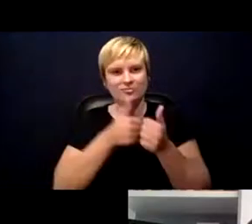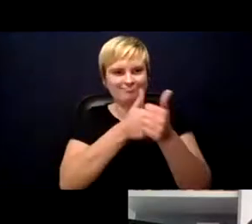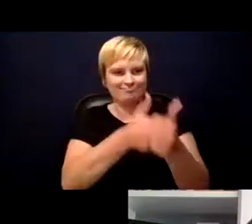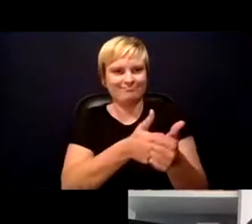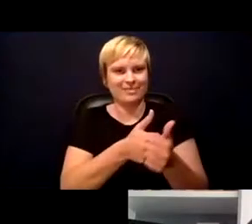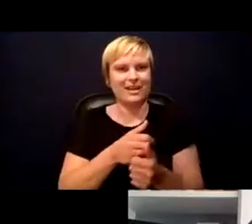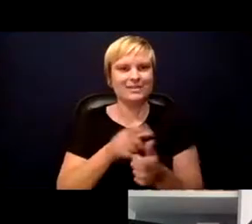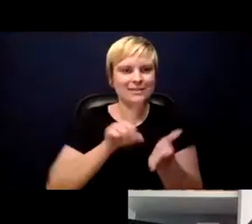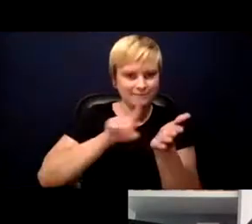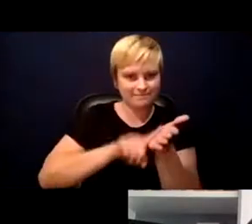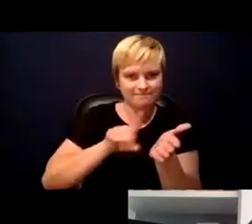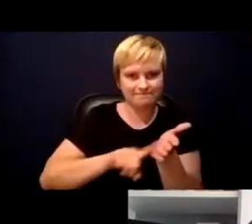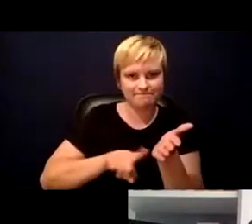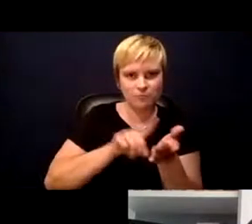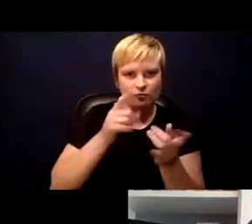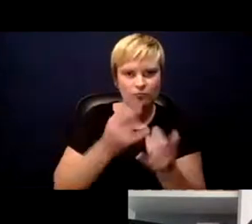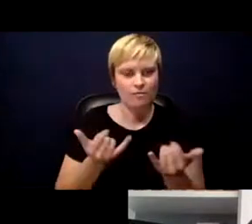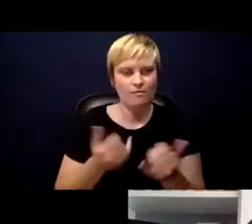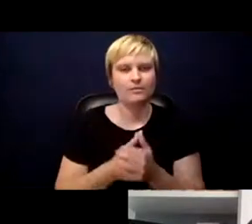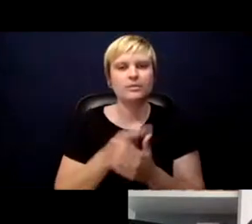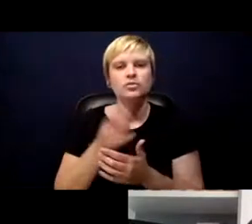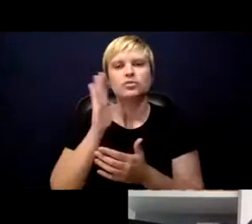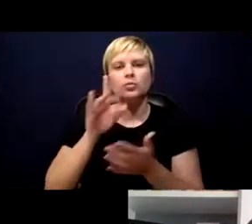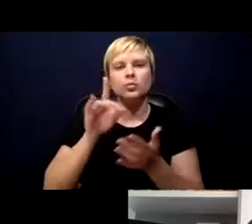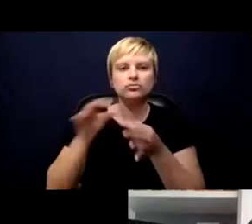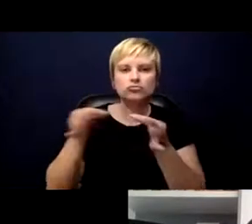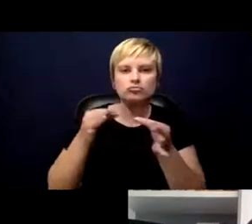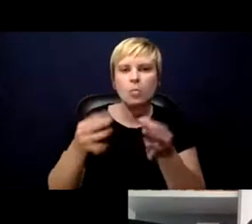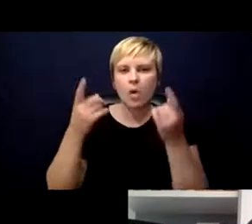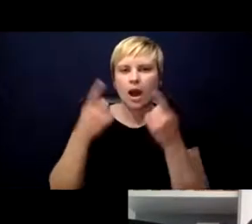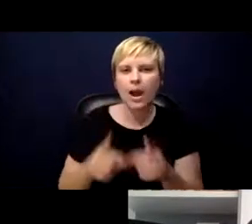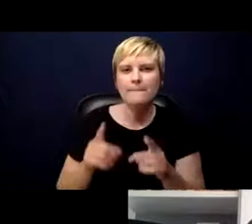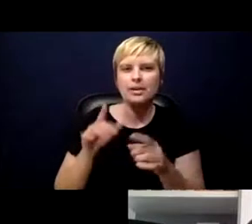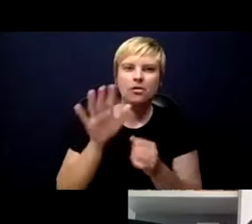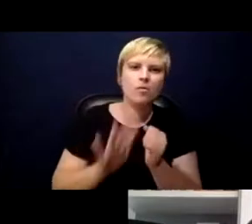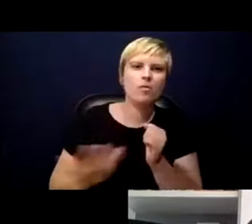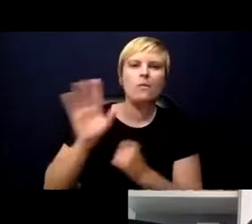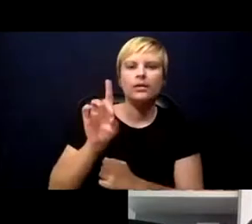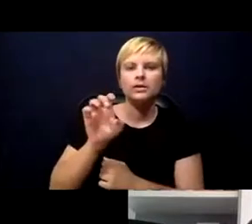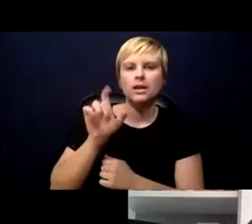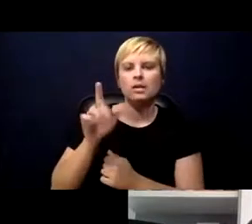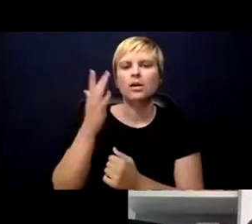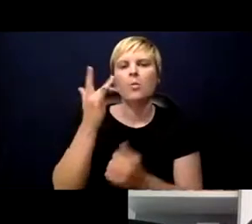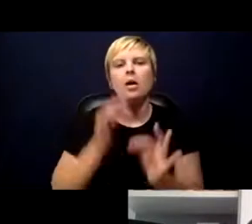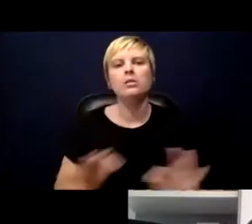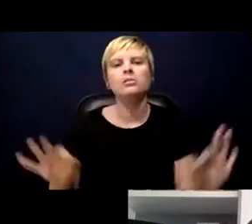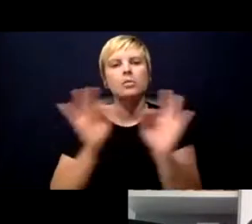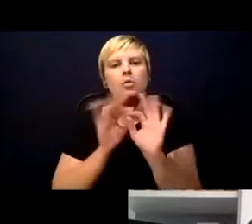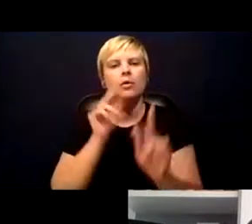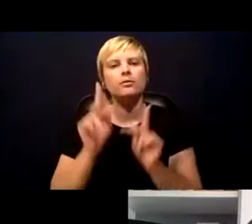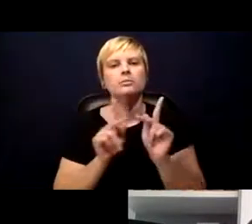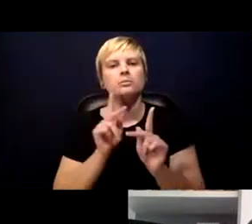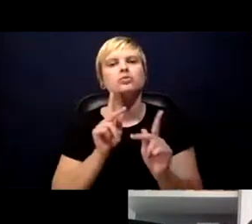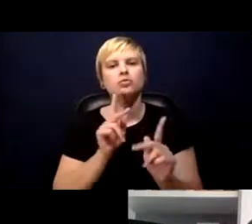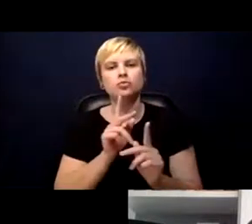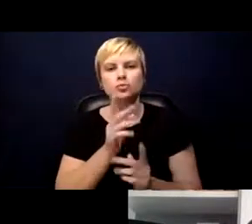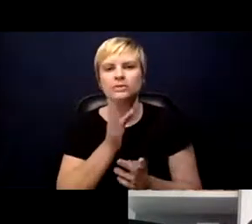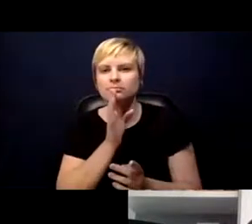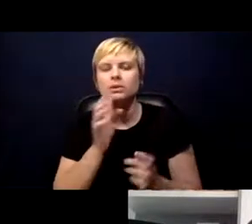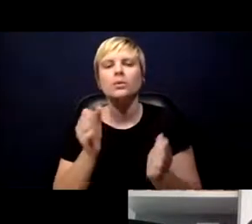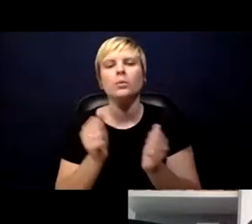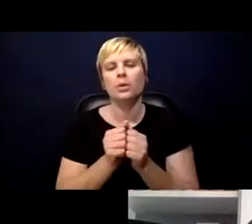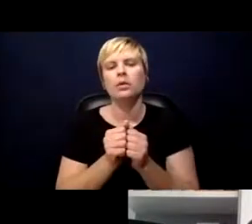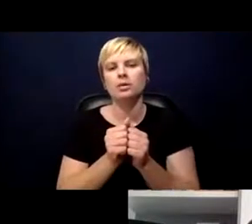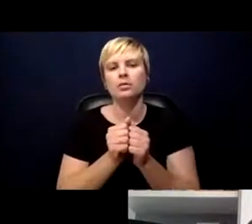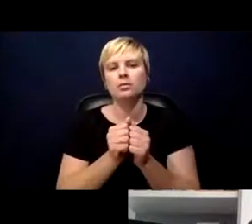Edie will describe what's happening on the ground in Delaware and why it's so important for people to talk to contact tracers. I